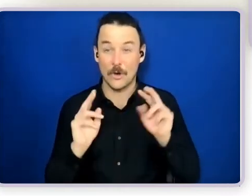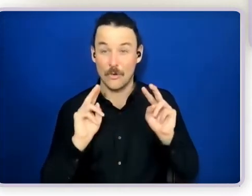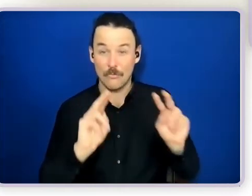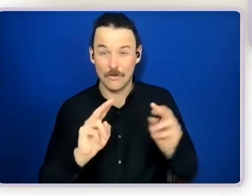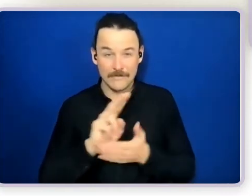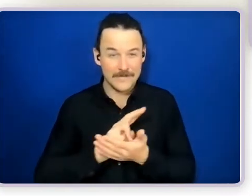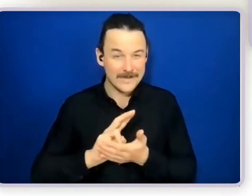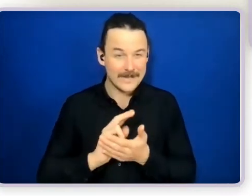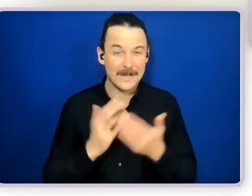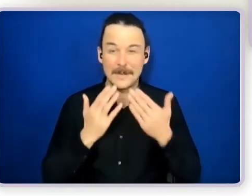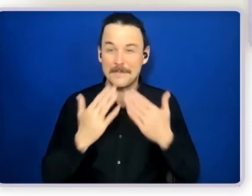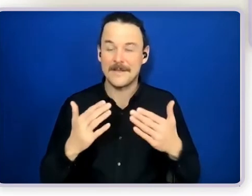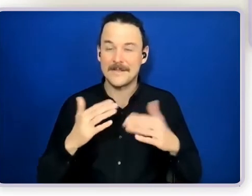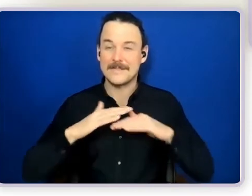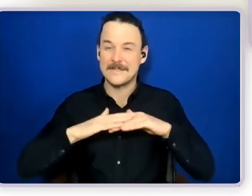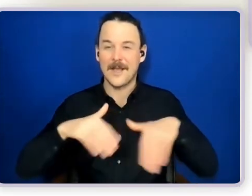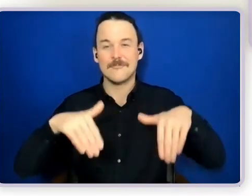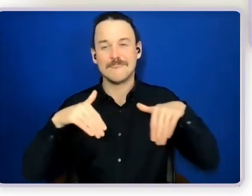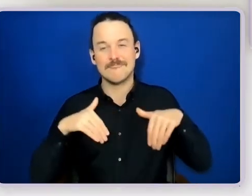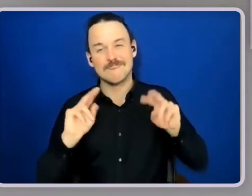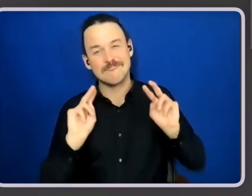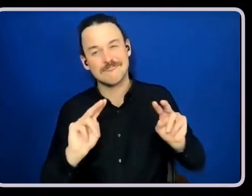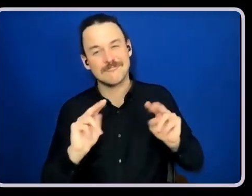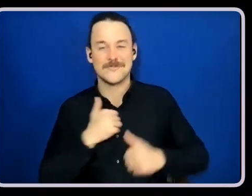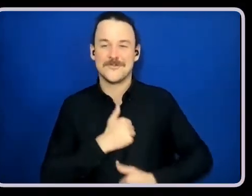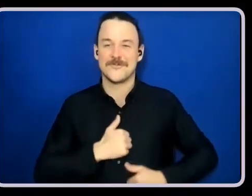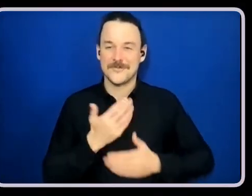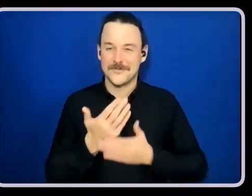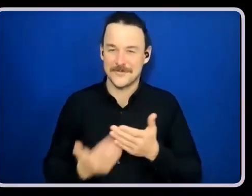sit back and relax and enjoy his story. Thank you.